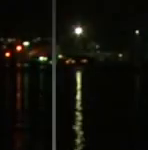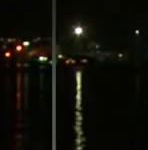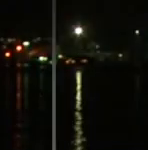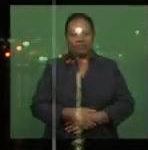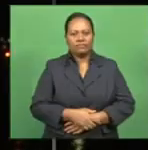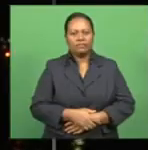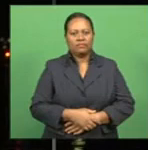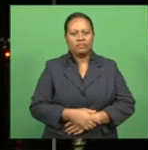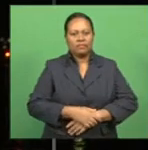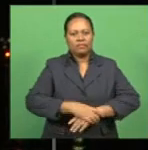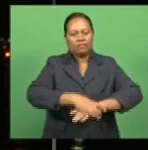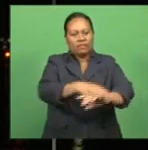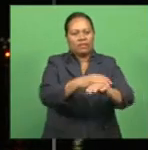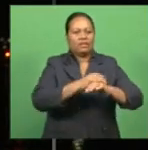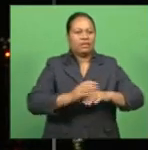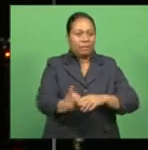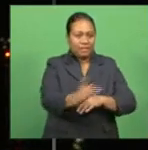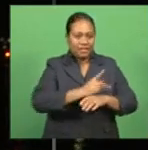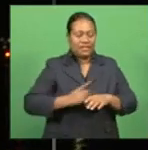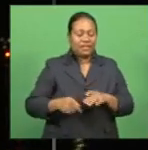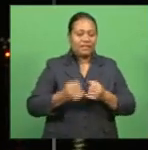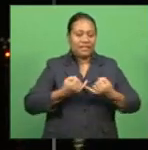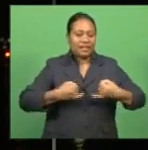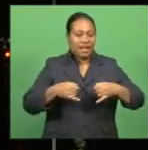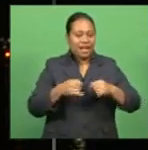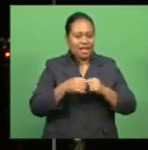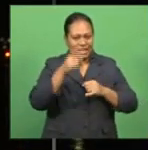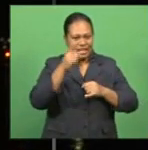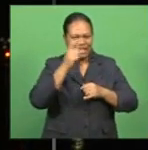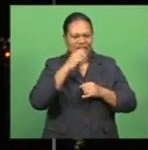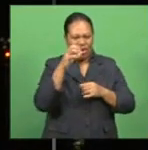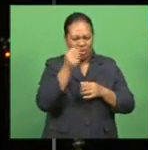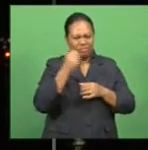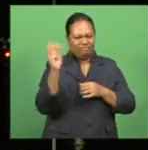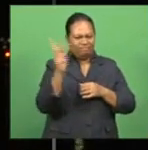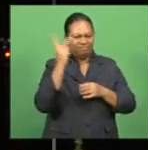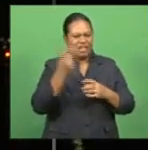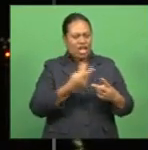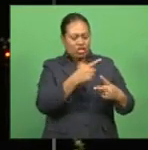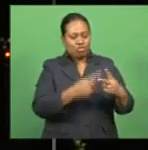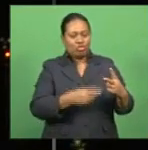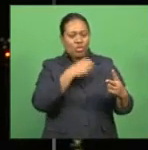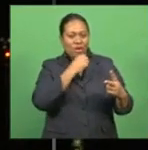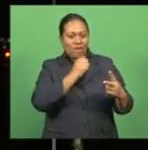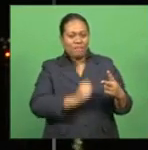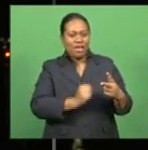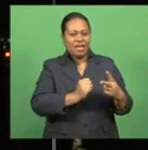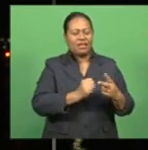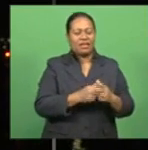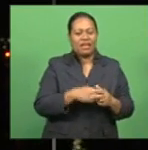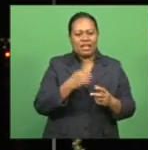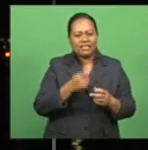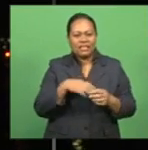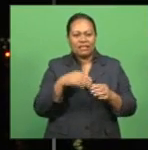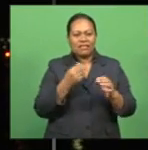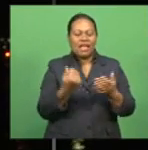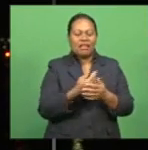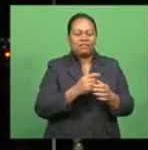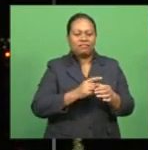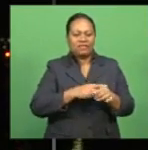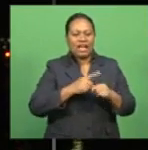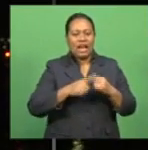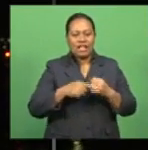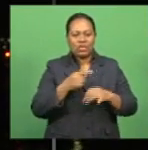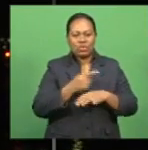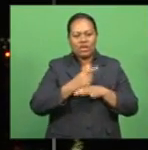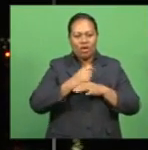It seems the Pacific Islands could hold the key to victory as Augustin Pichot and Sir Bill Beaumont enter the final week of campaign